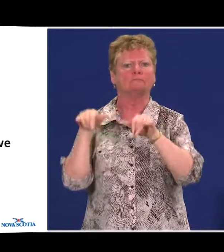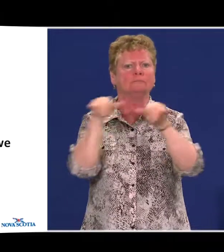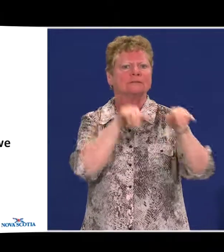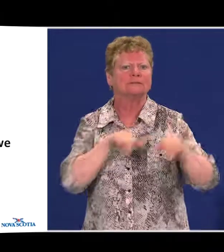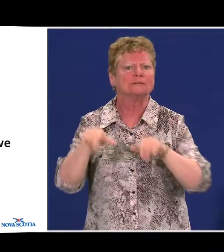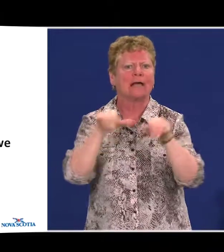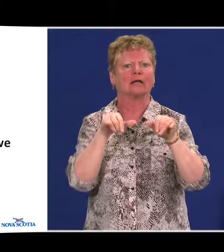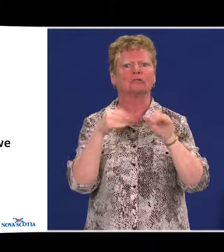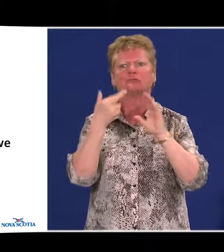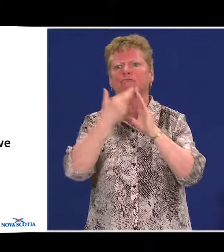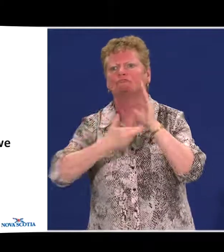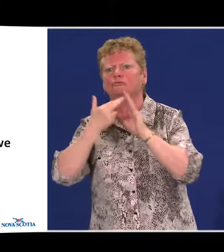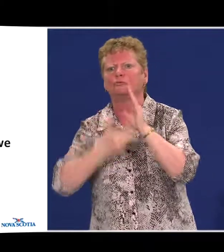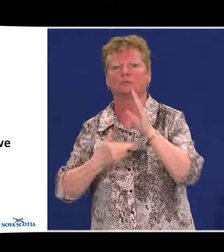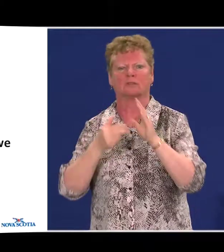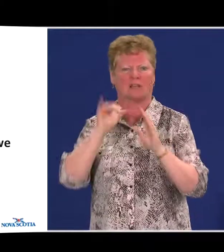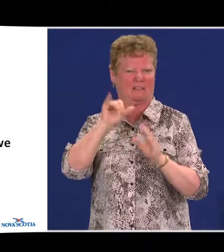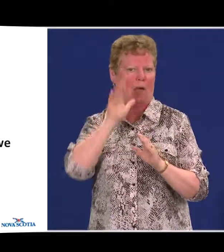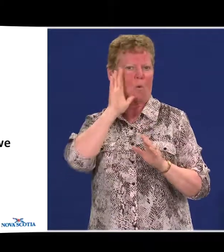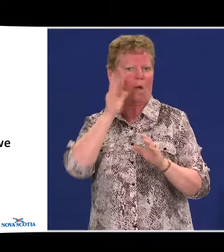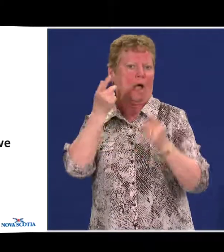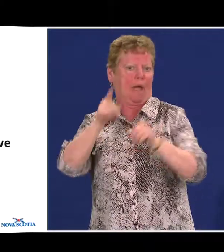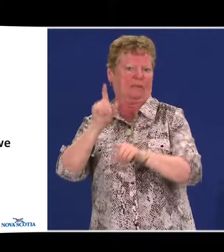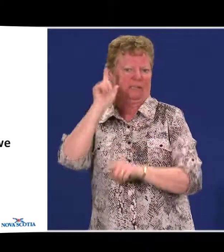development process, which will come later.